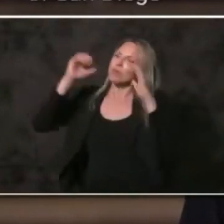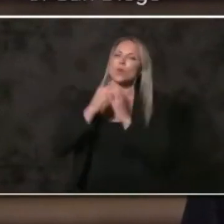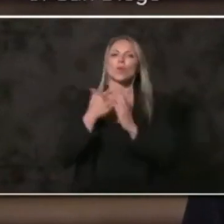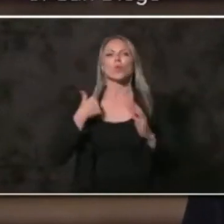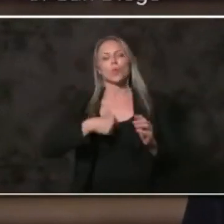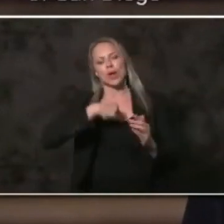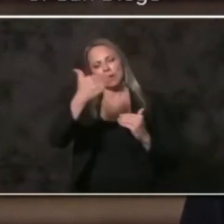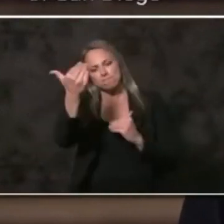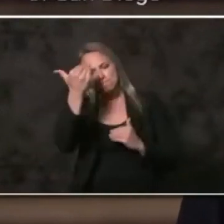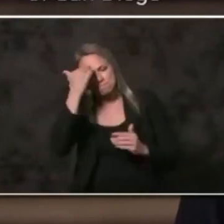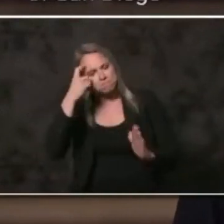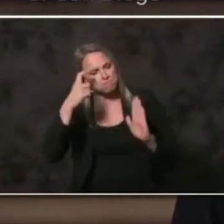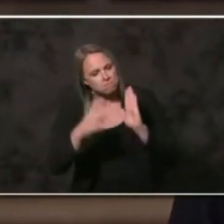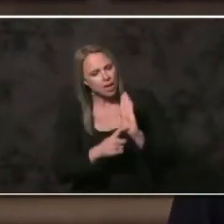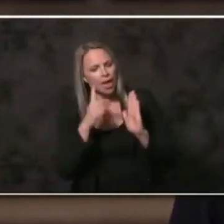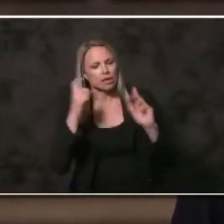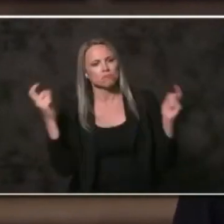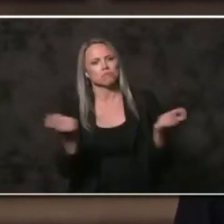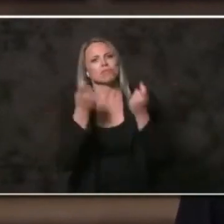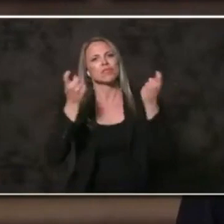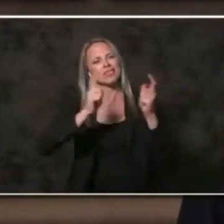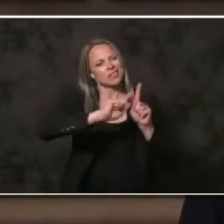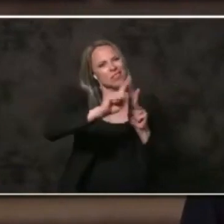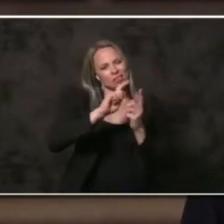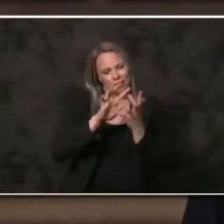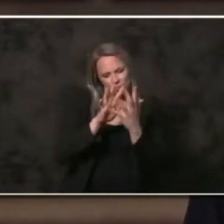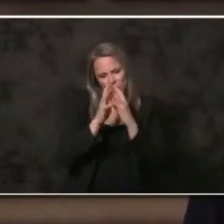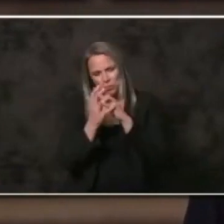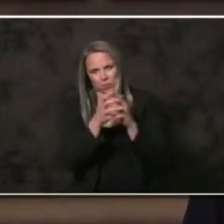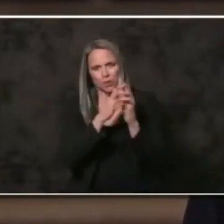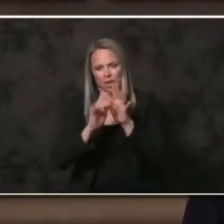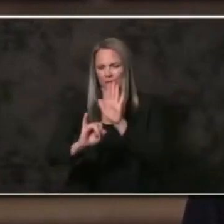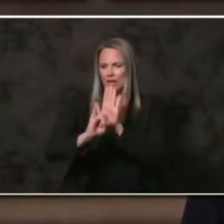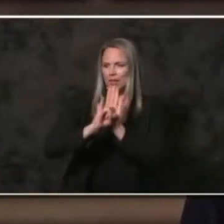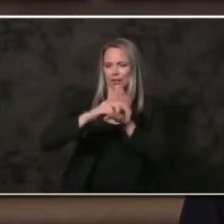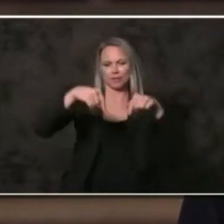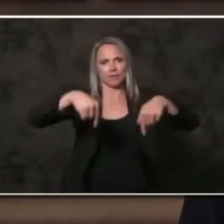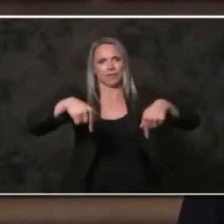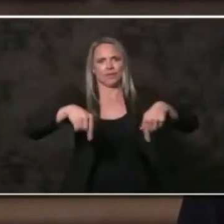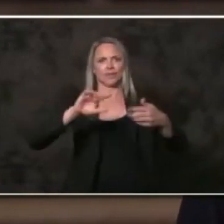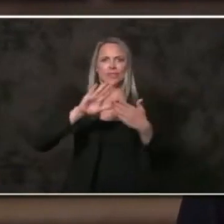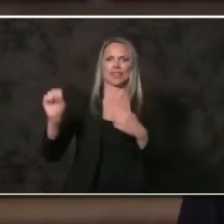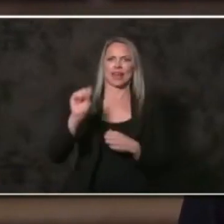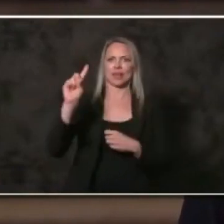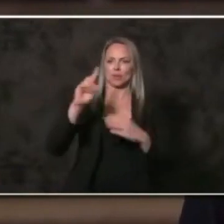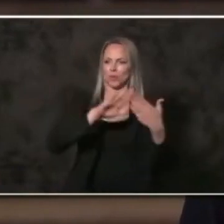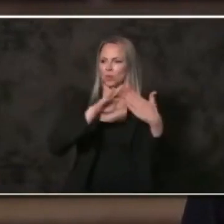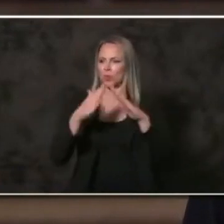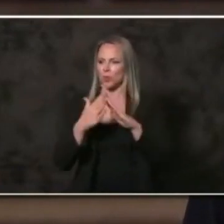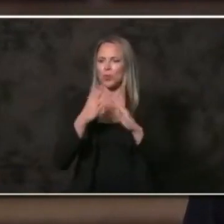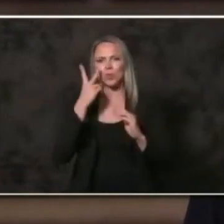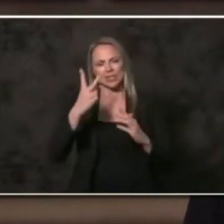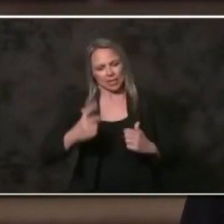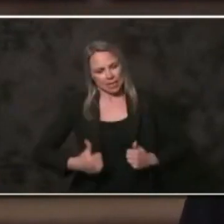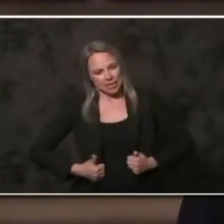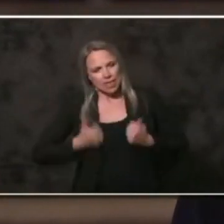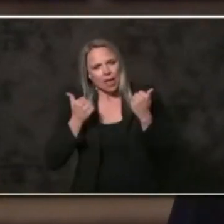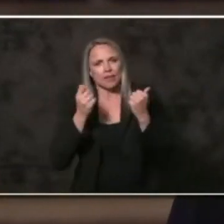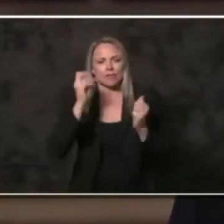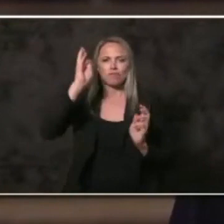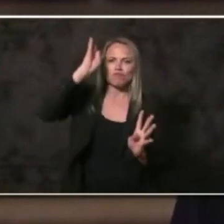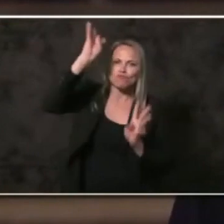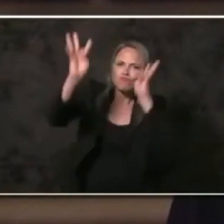and celebrate the many intersectional identities of this community. We see the life, creativity,